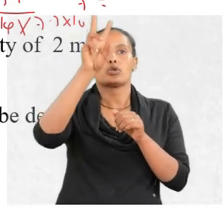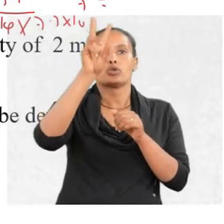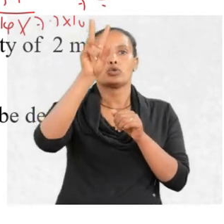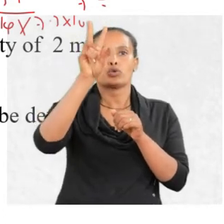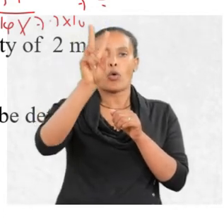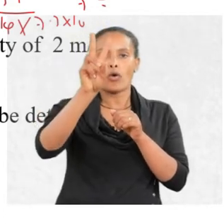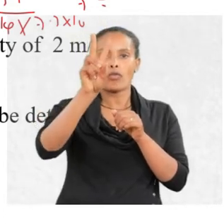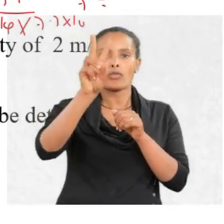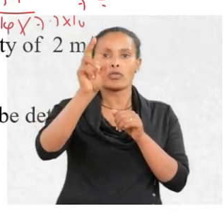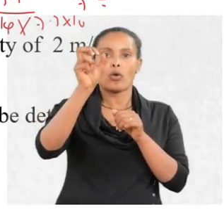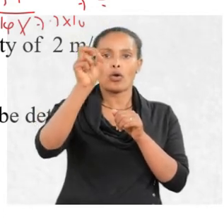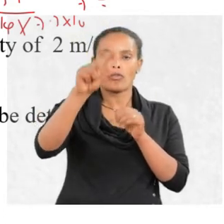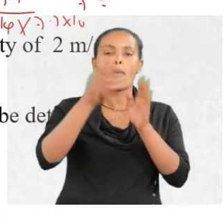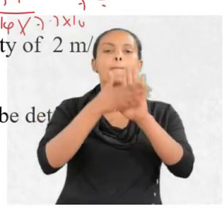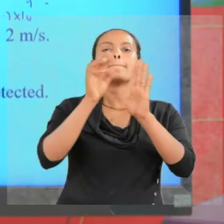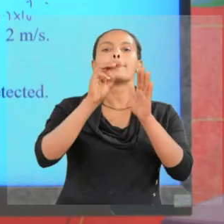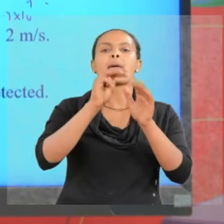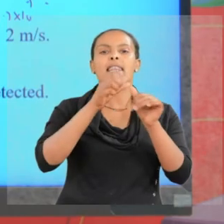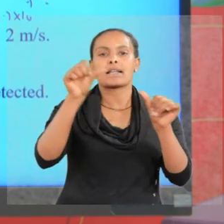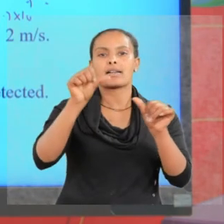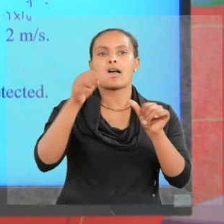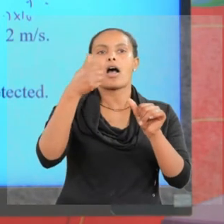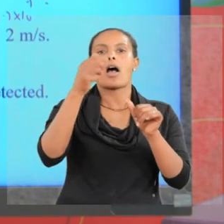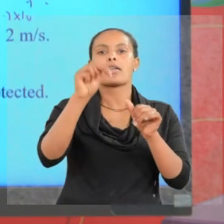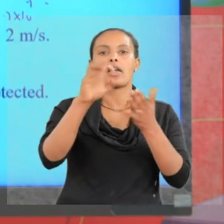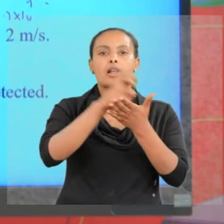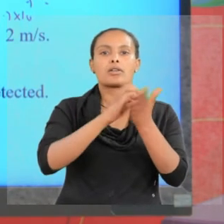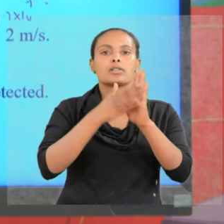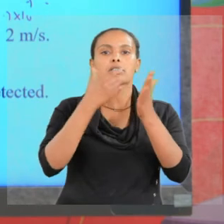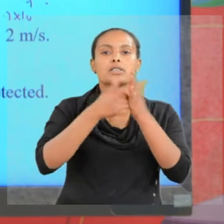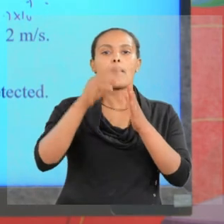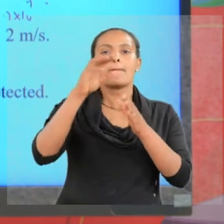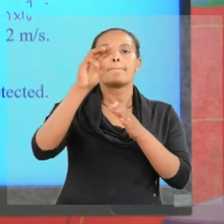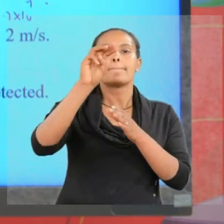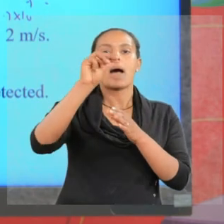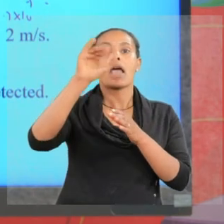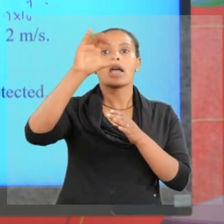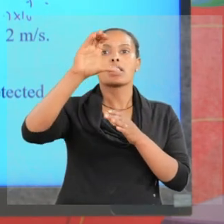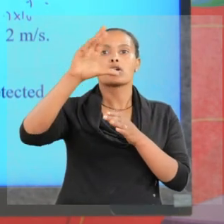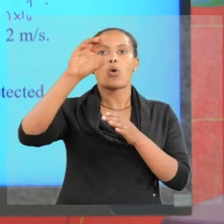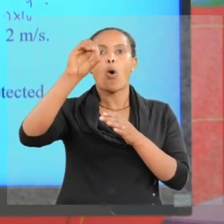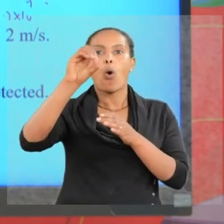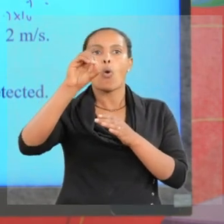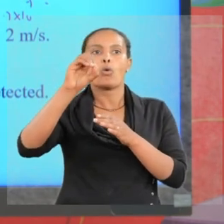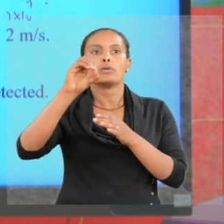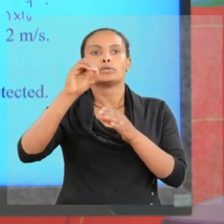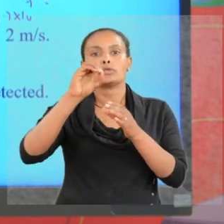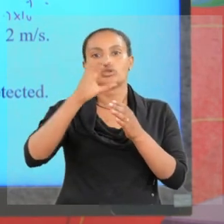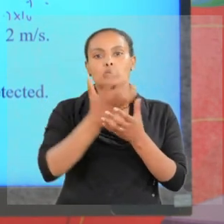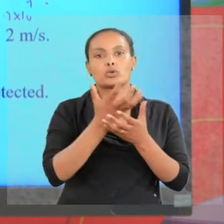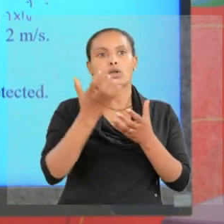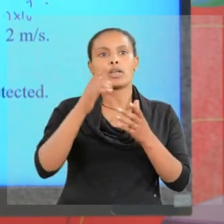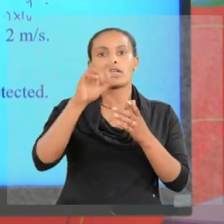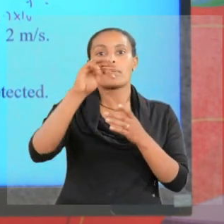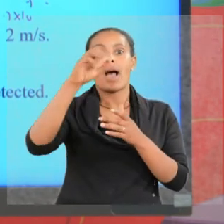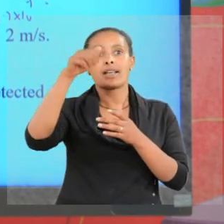wavelengths of an electron, this is macroscopic object, large object, see, its mass is 1.5